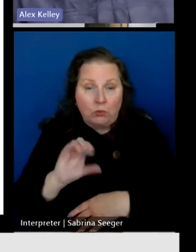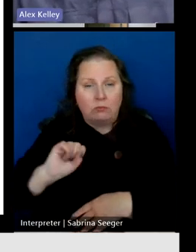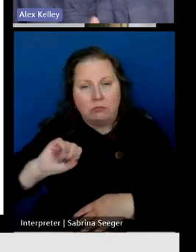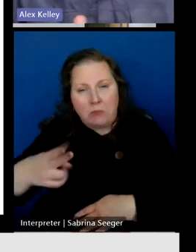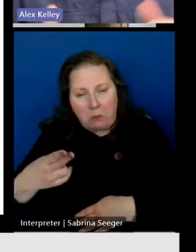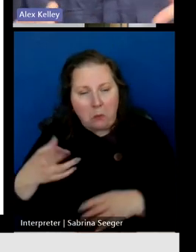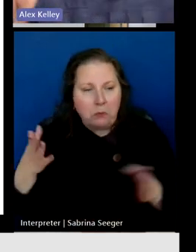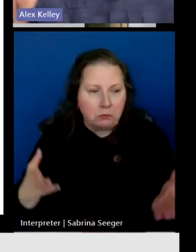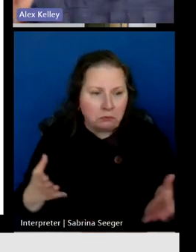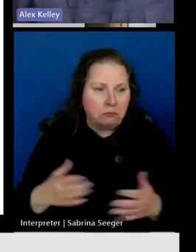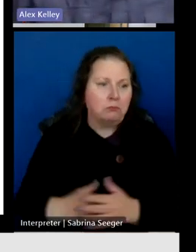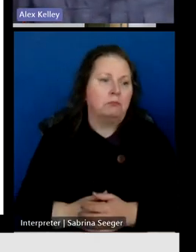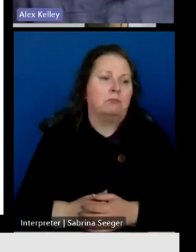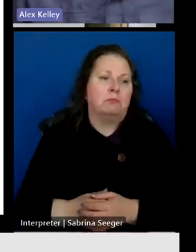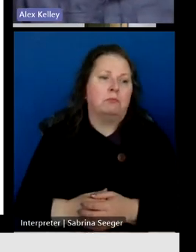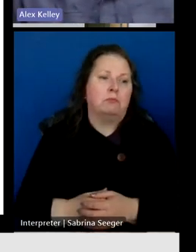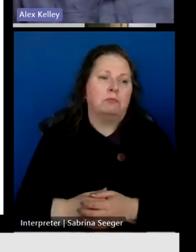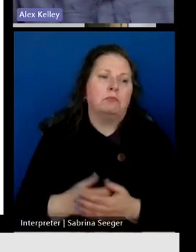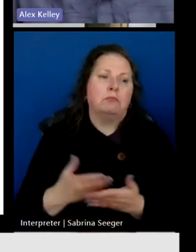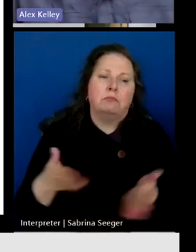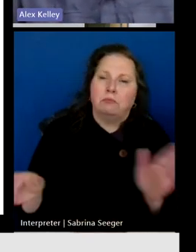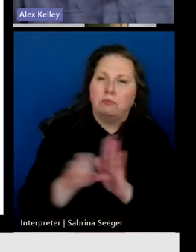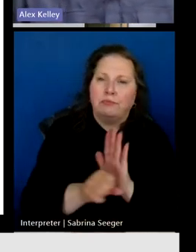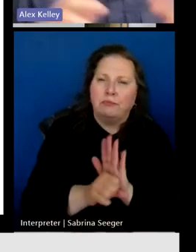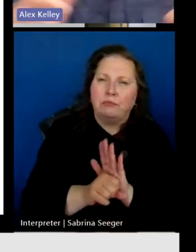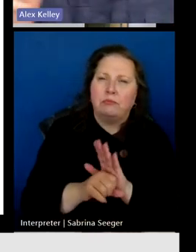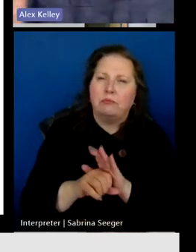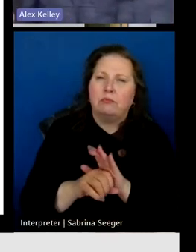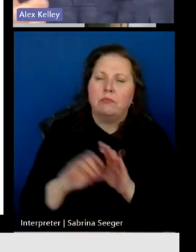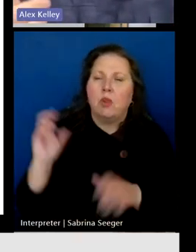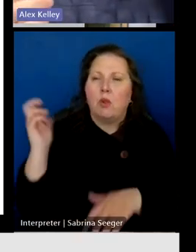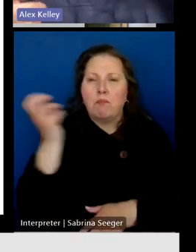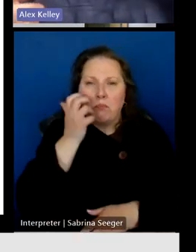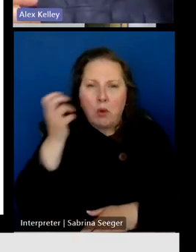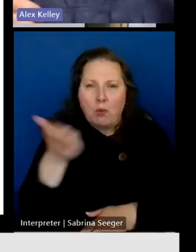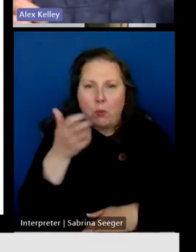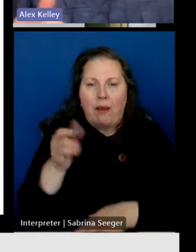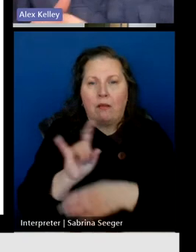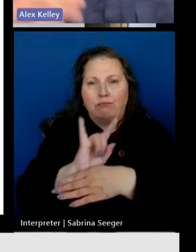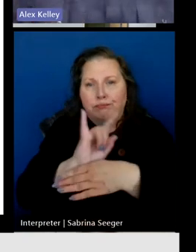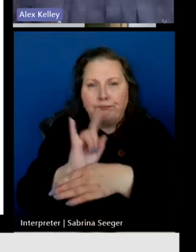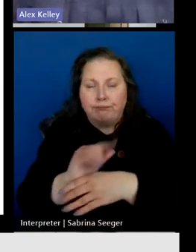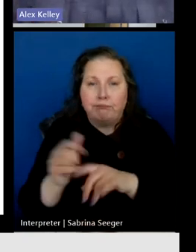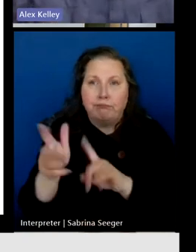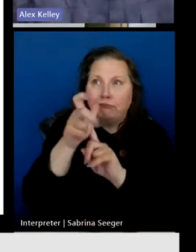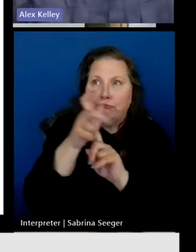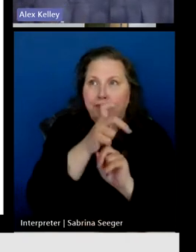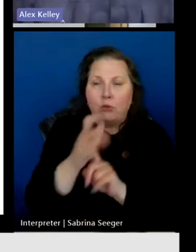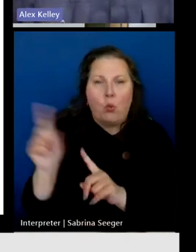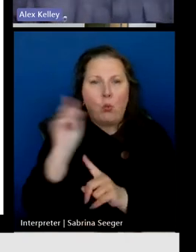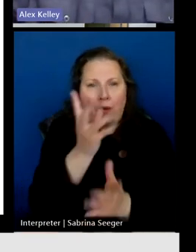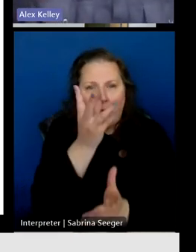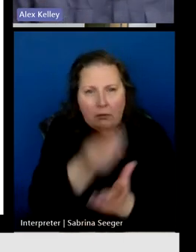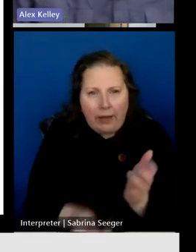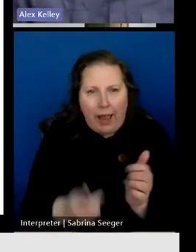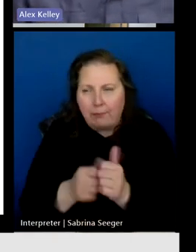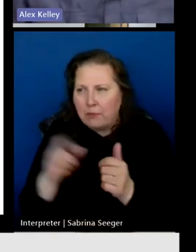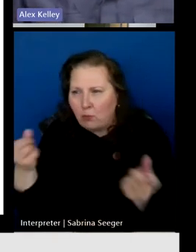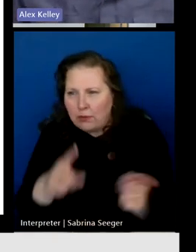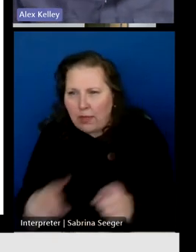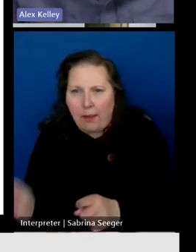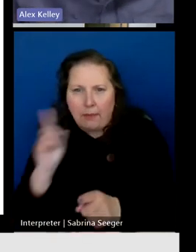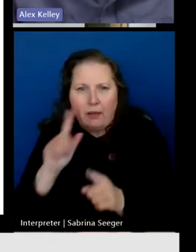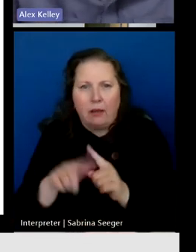And we did a statewide mobile wireless engineering and coverage analysis to look at where are the gaps in mobile broadband? How have they